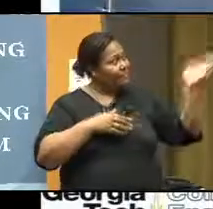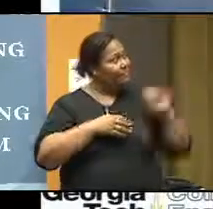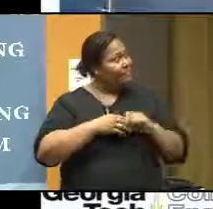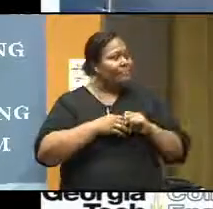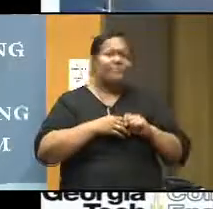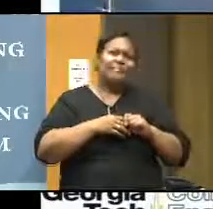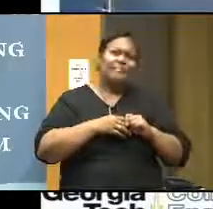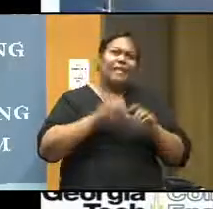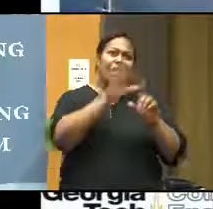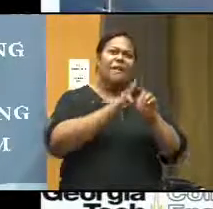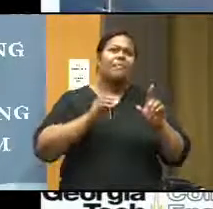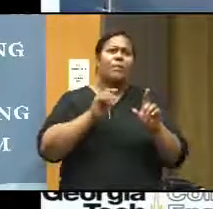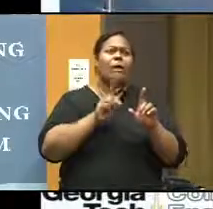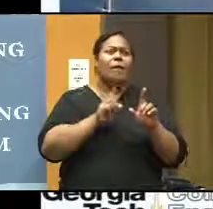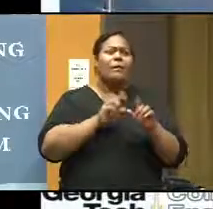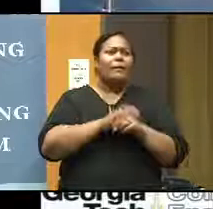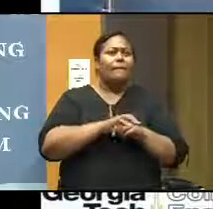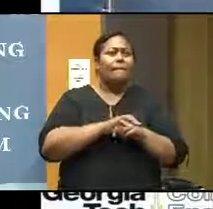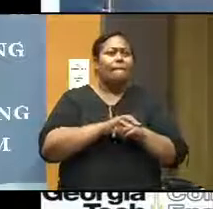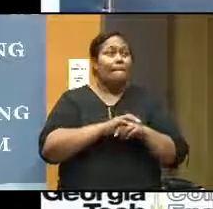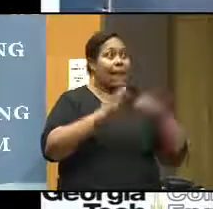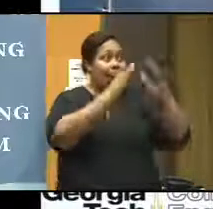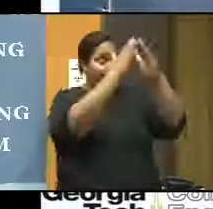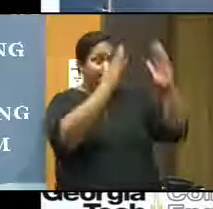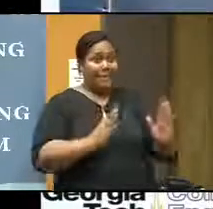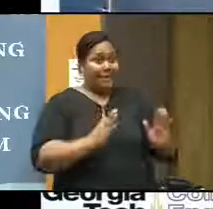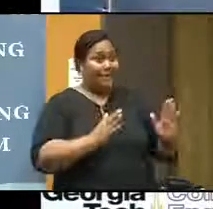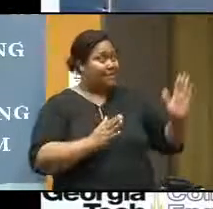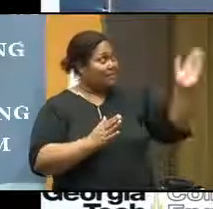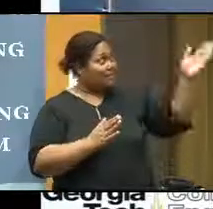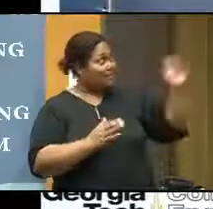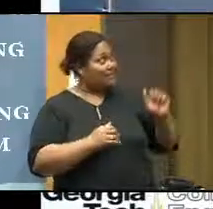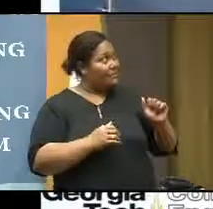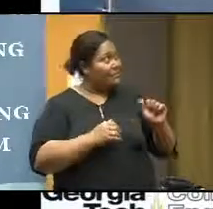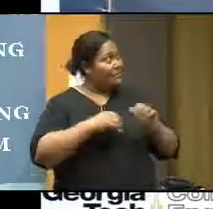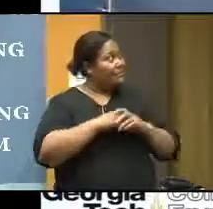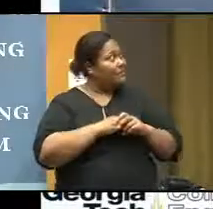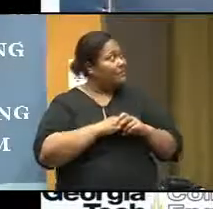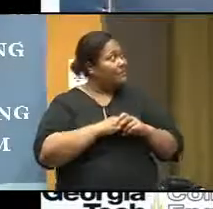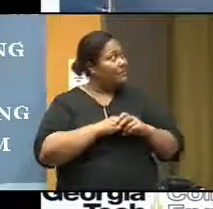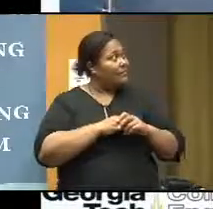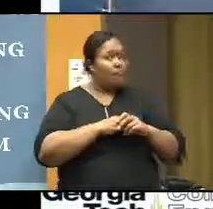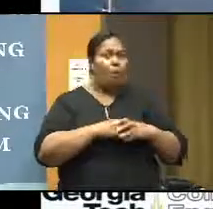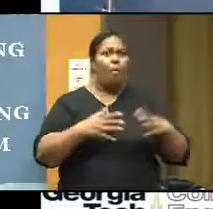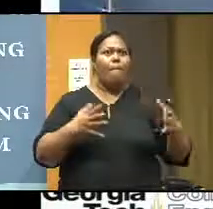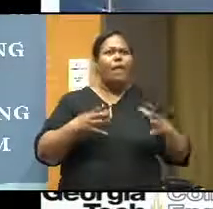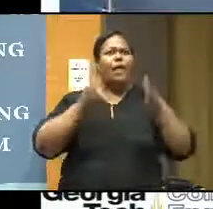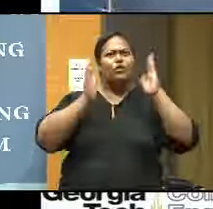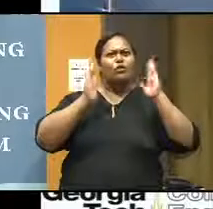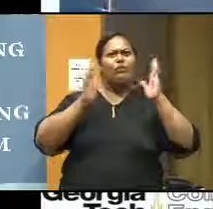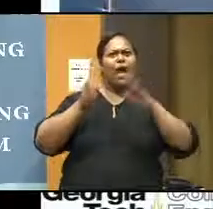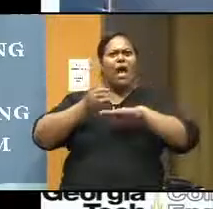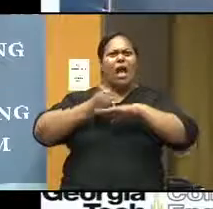I give an example of the buildings. You might have seen that over the temples, churches, and then the big government buildings, there